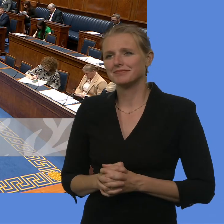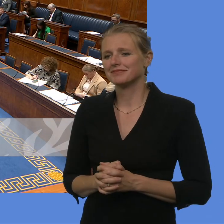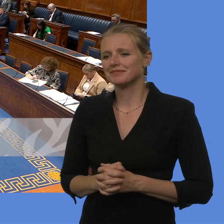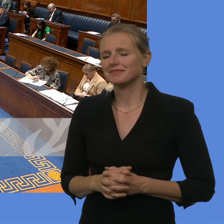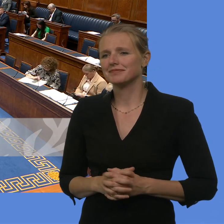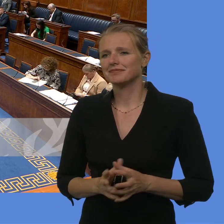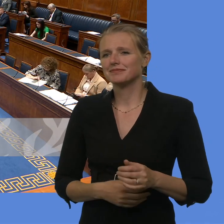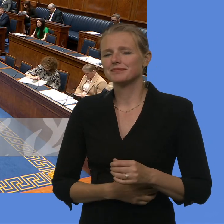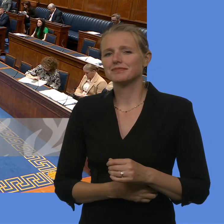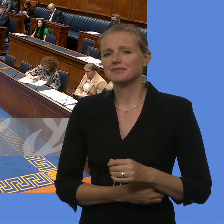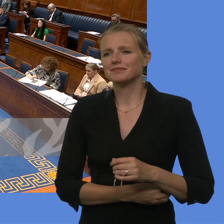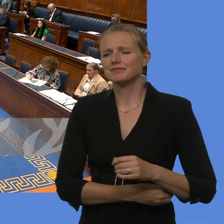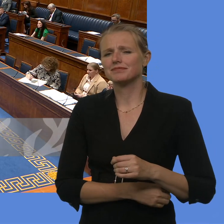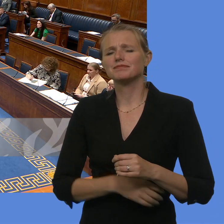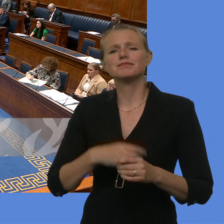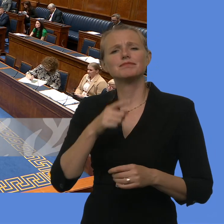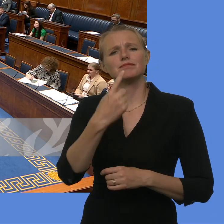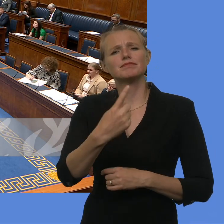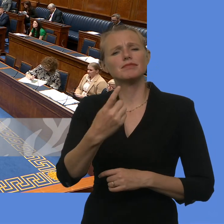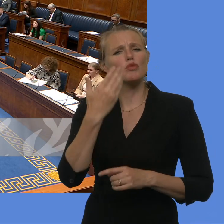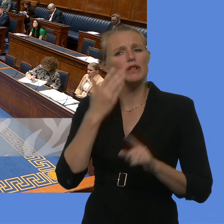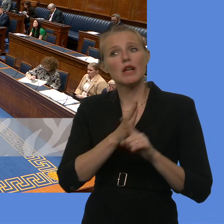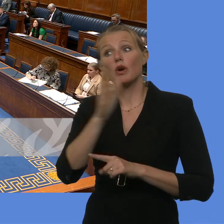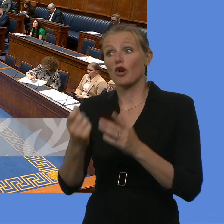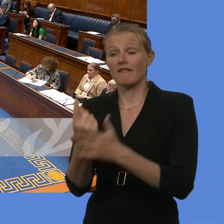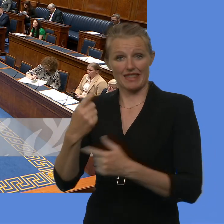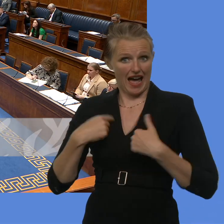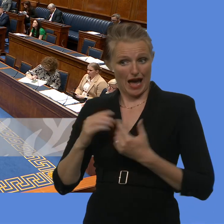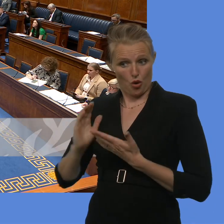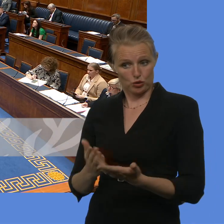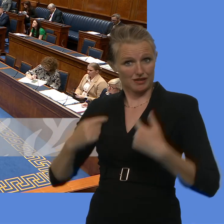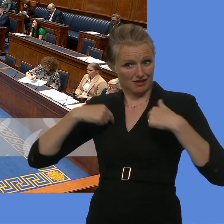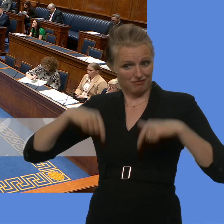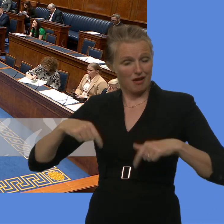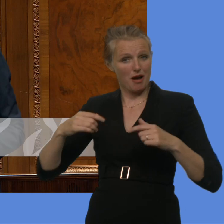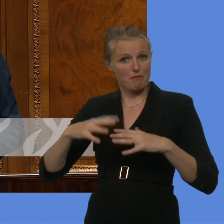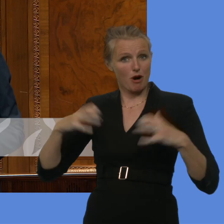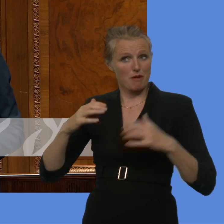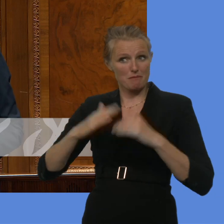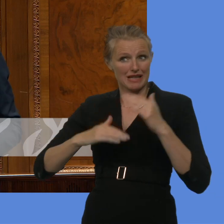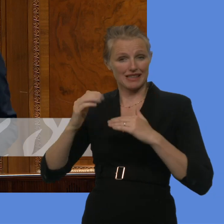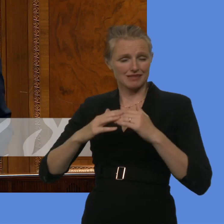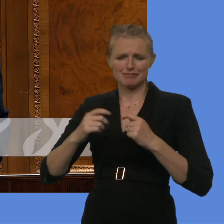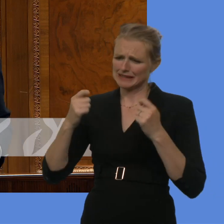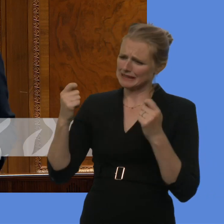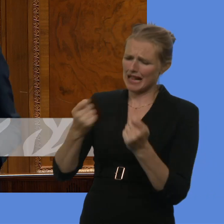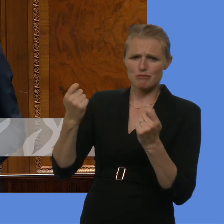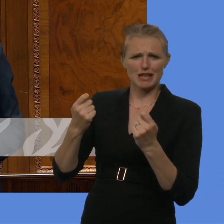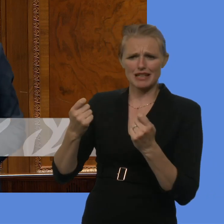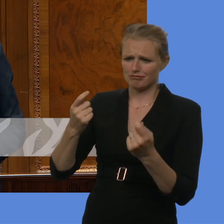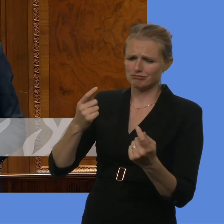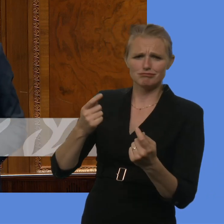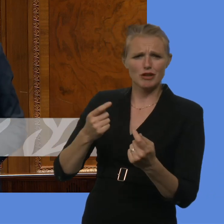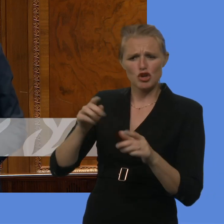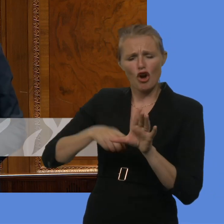The Deputy First Minister recently attended an event that I hosted here at Parliament Building, celebrating the role of young people across